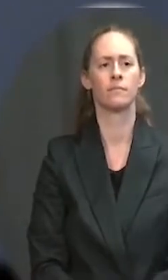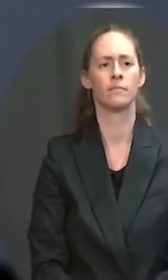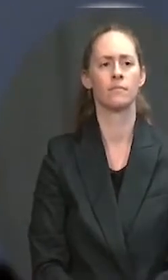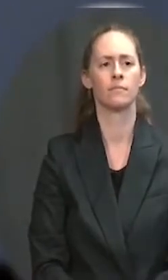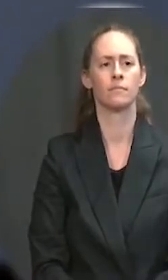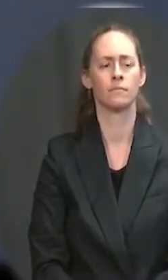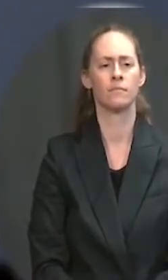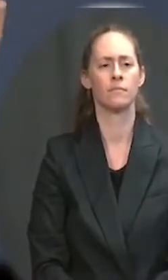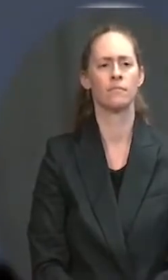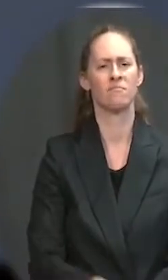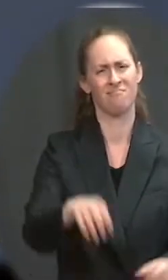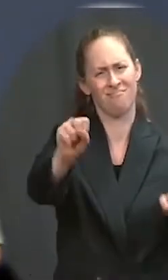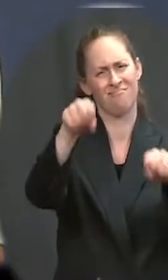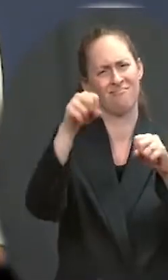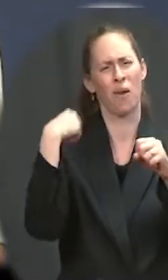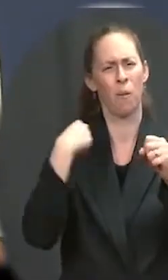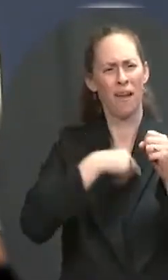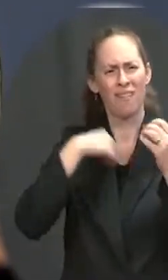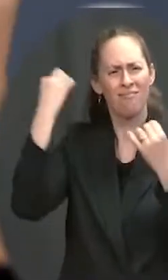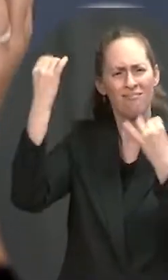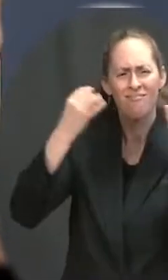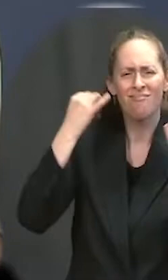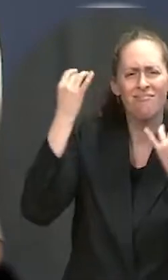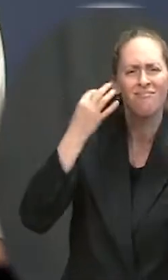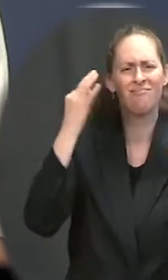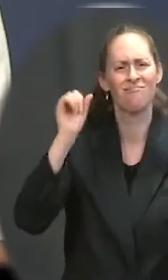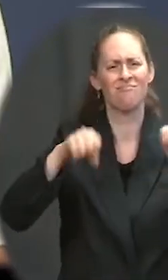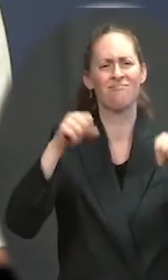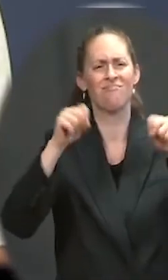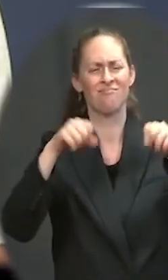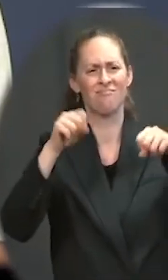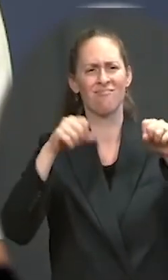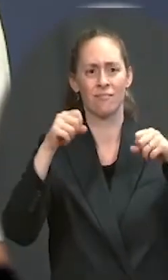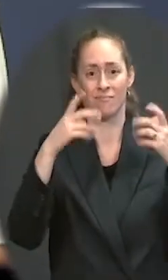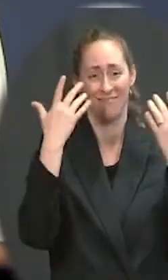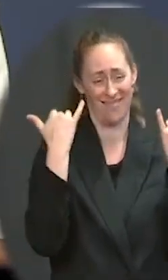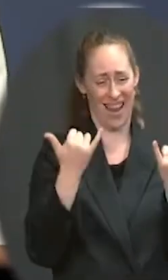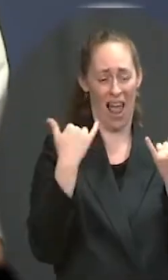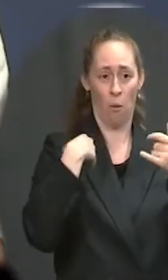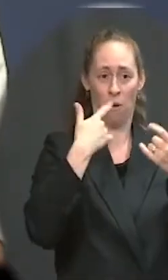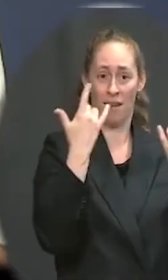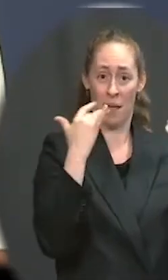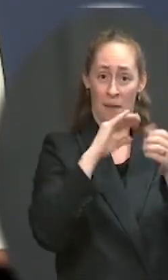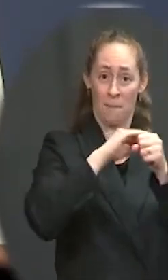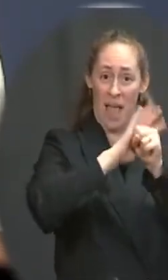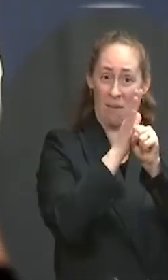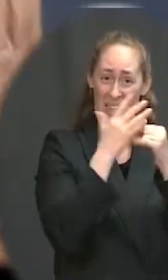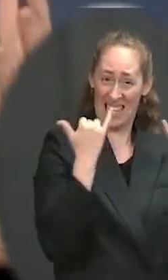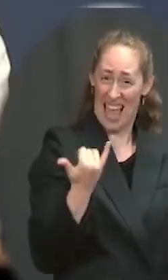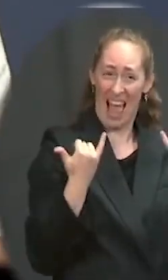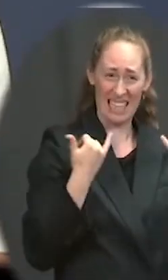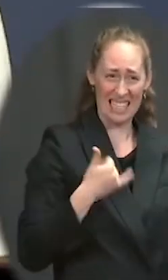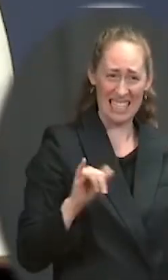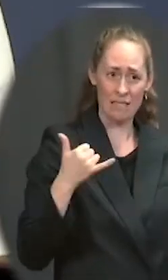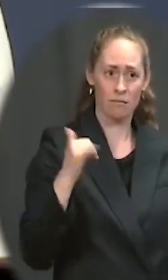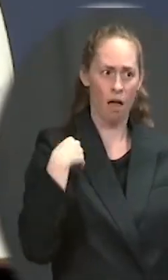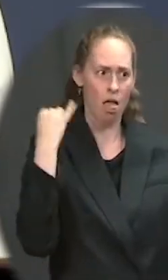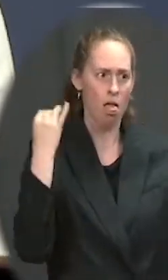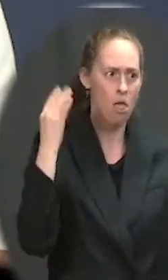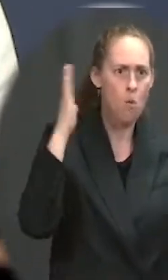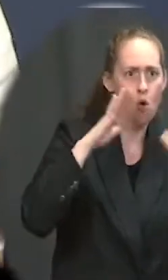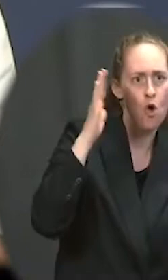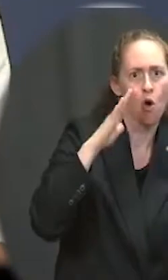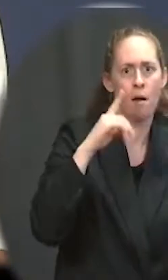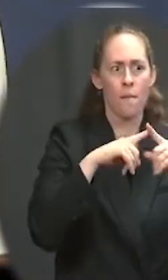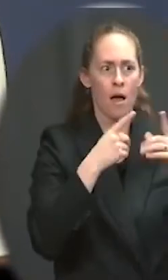also in the midst of a global pandemic. And we are, our objective is to getting as much supply out into the global community as,